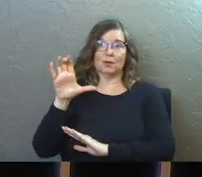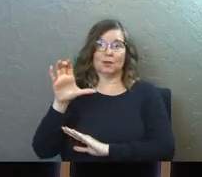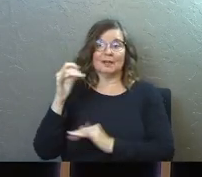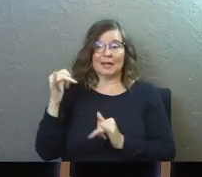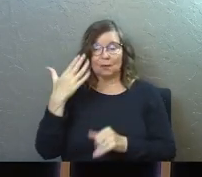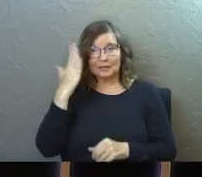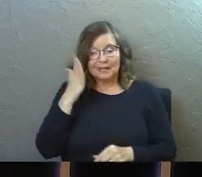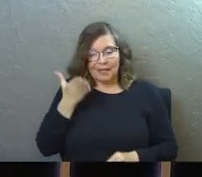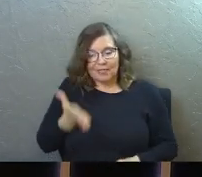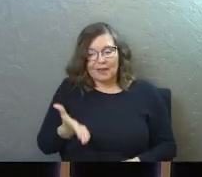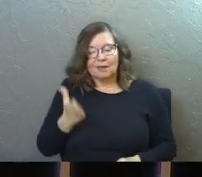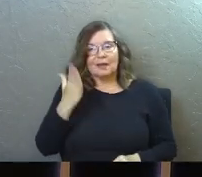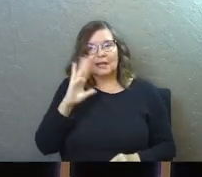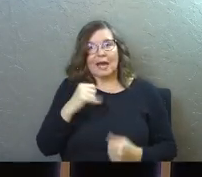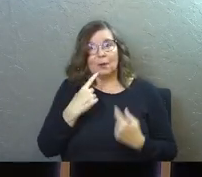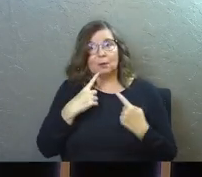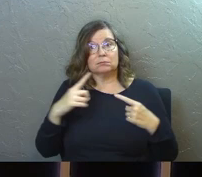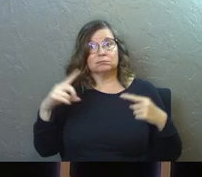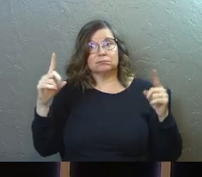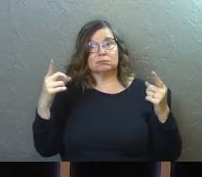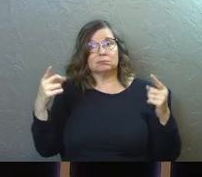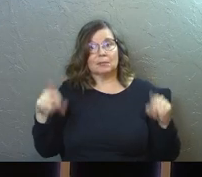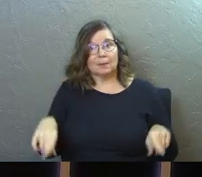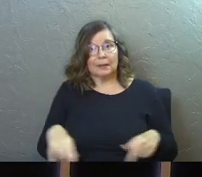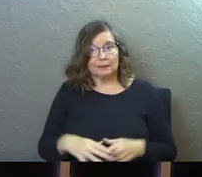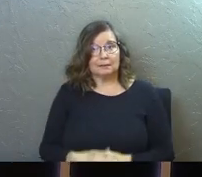and God's going to make this happen.